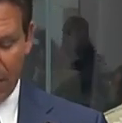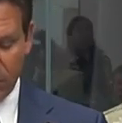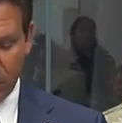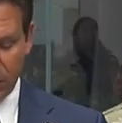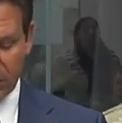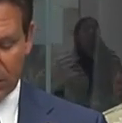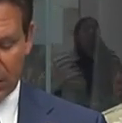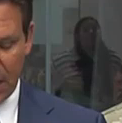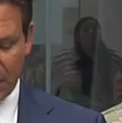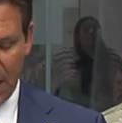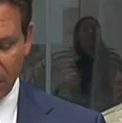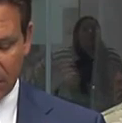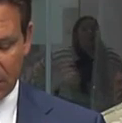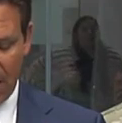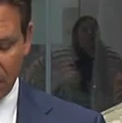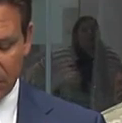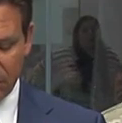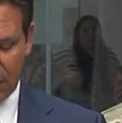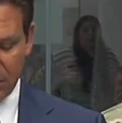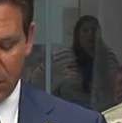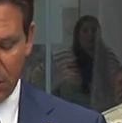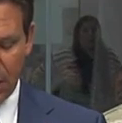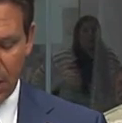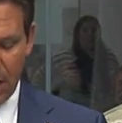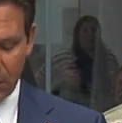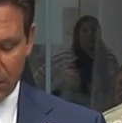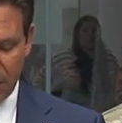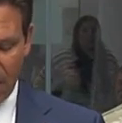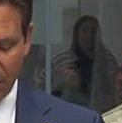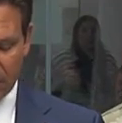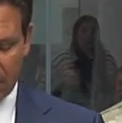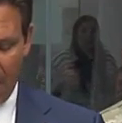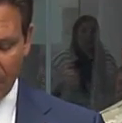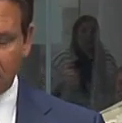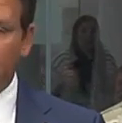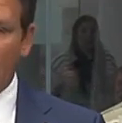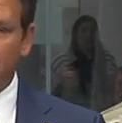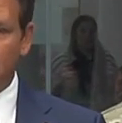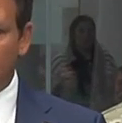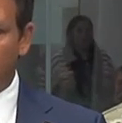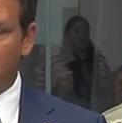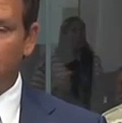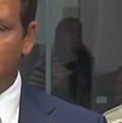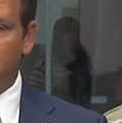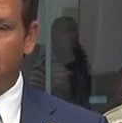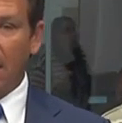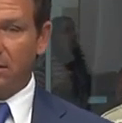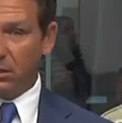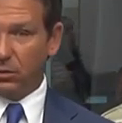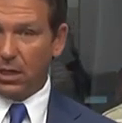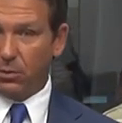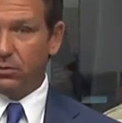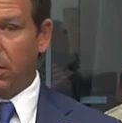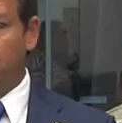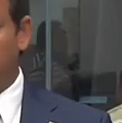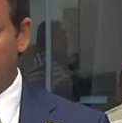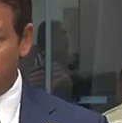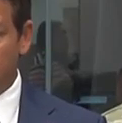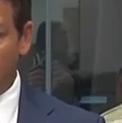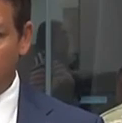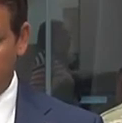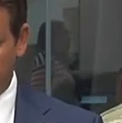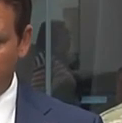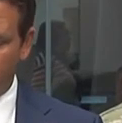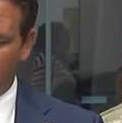currently have 268,000 gallons of diesel, 110,000 gallons of gasoline. Those numbers are less than what they were 24